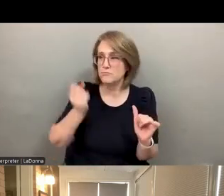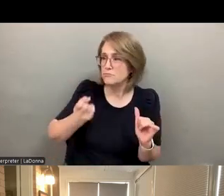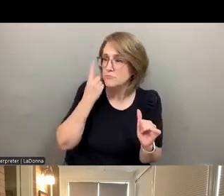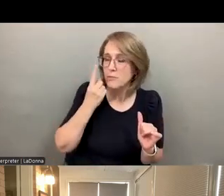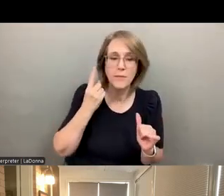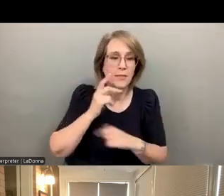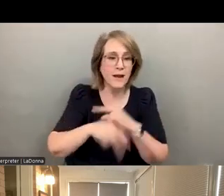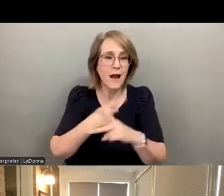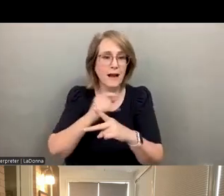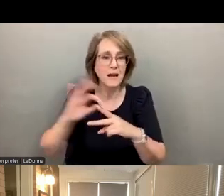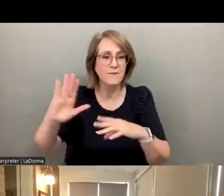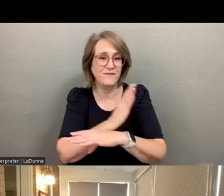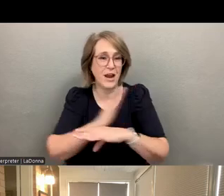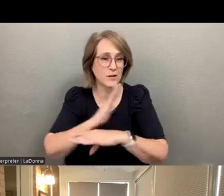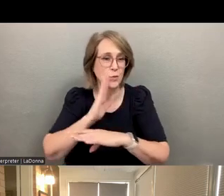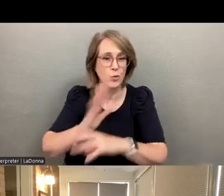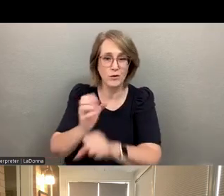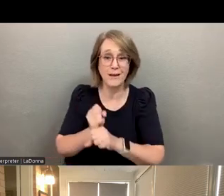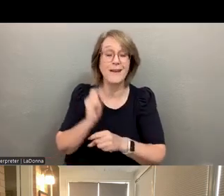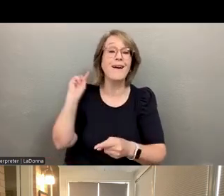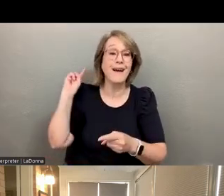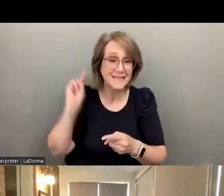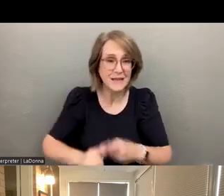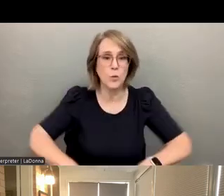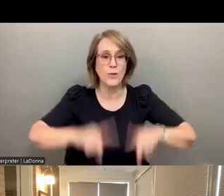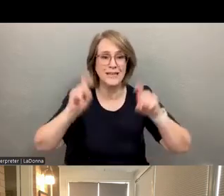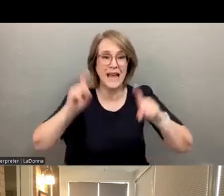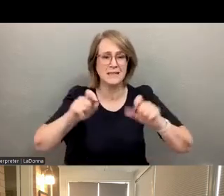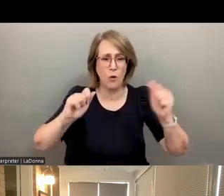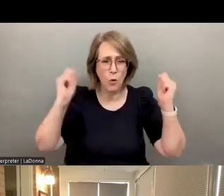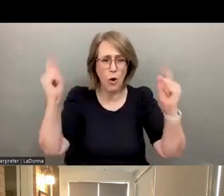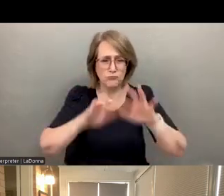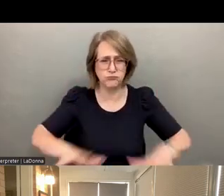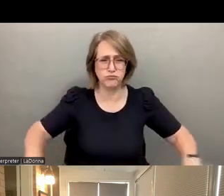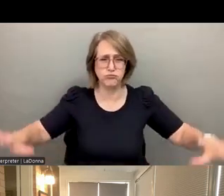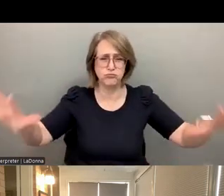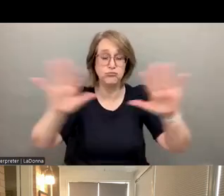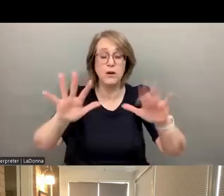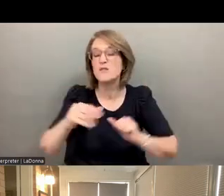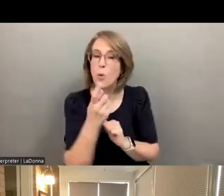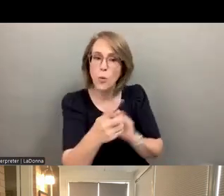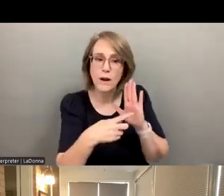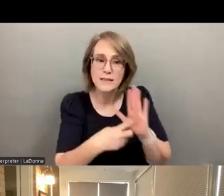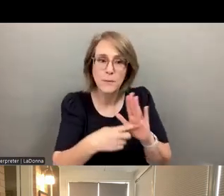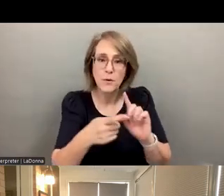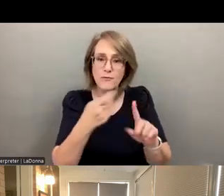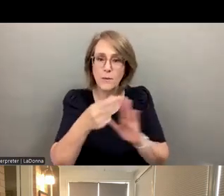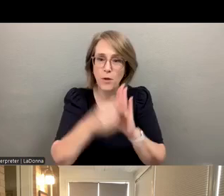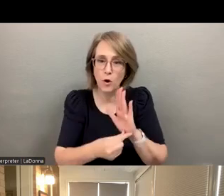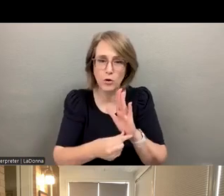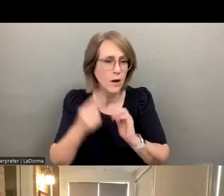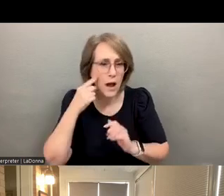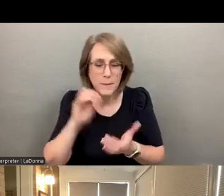in the content that we're going to get unless we start to test it at scale. Where I think the example from the article that I think it was